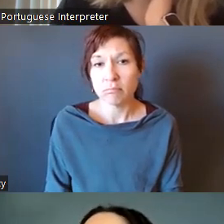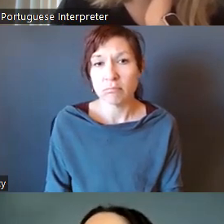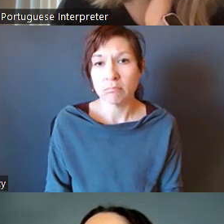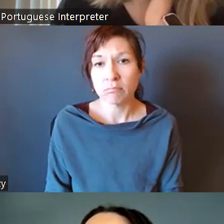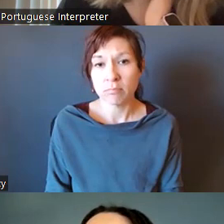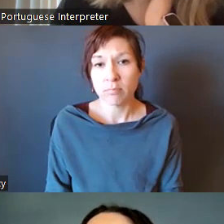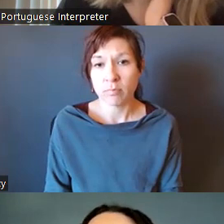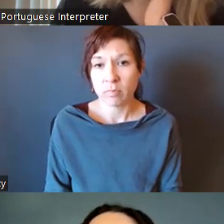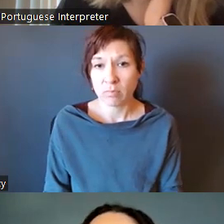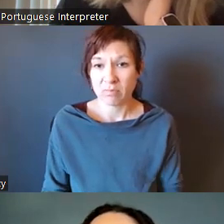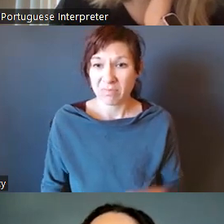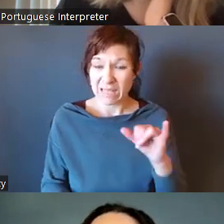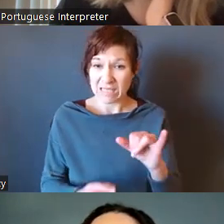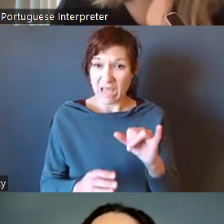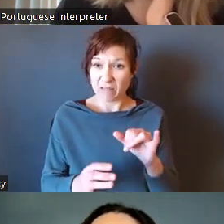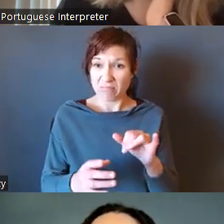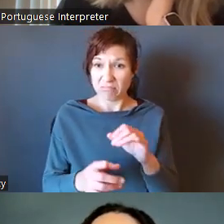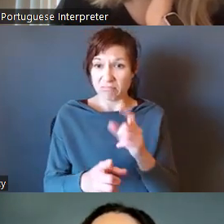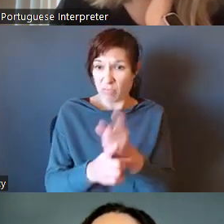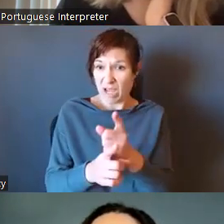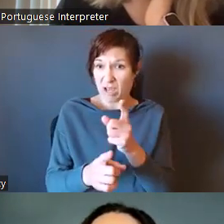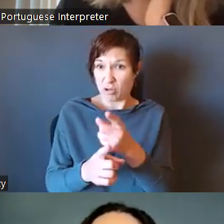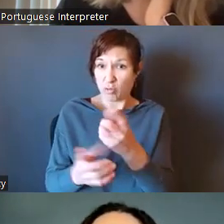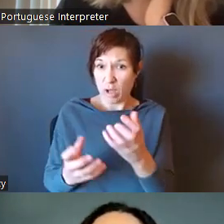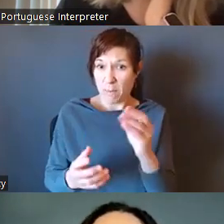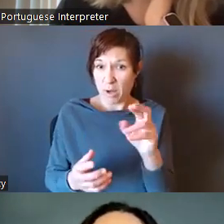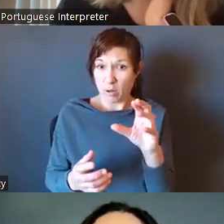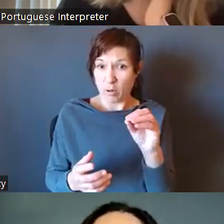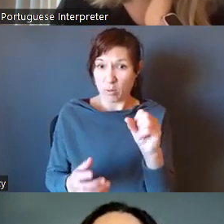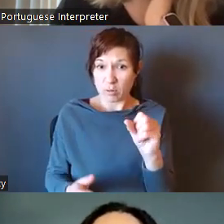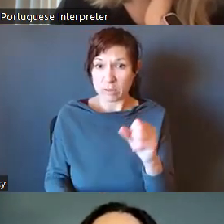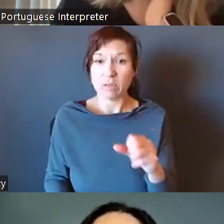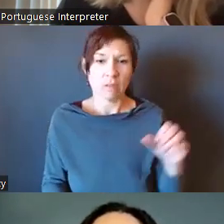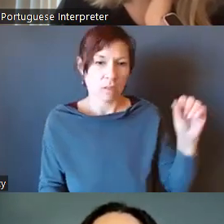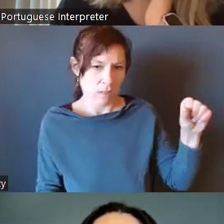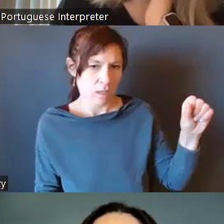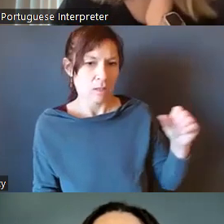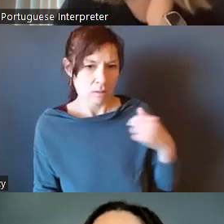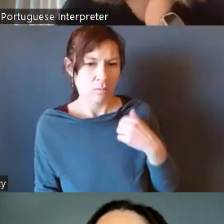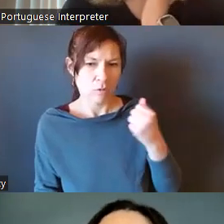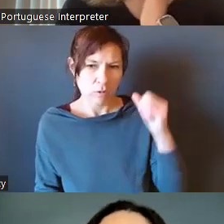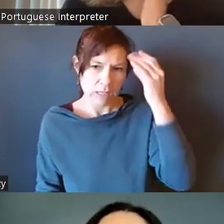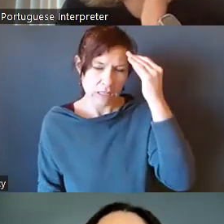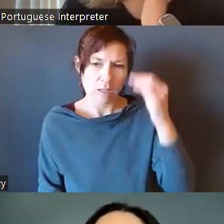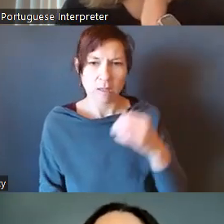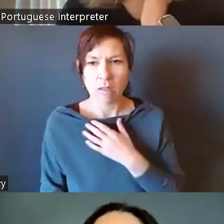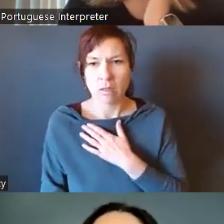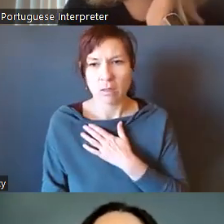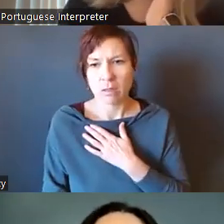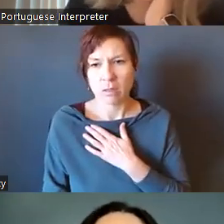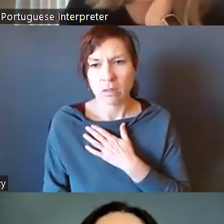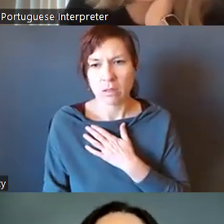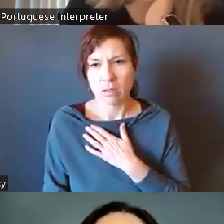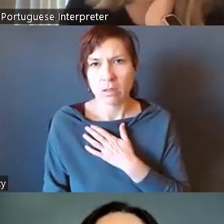Does that capture it, Marcos, or are you? Yeah. I'm trying to think through, you know, so we kind of did that before, I think,